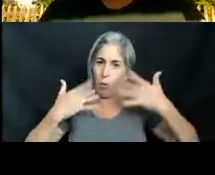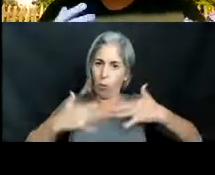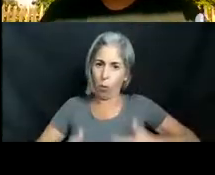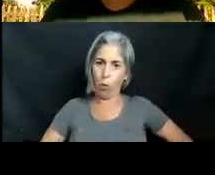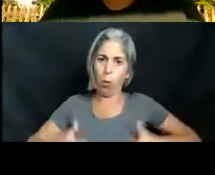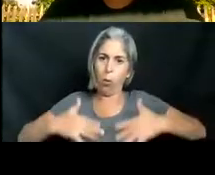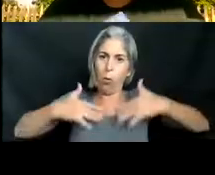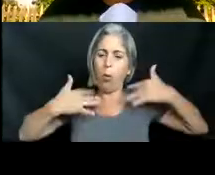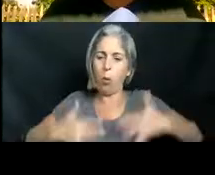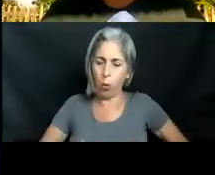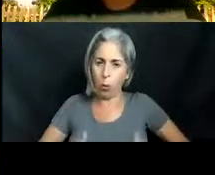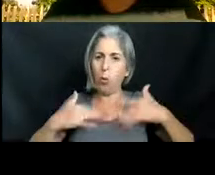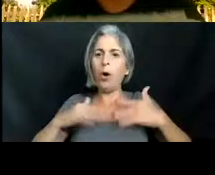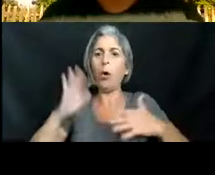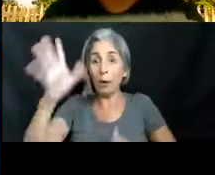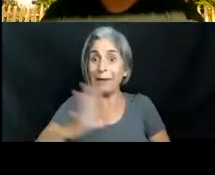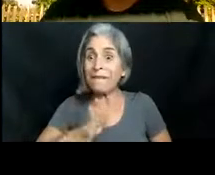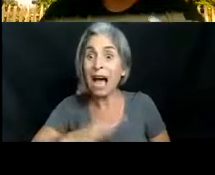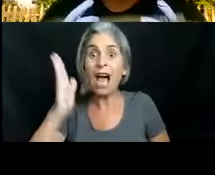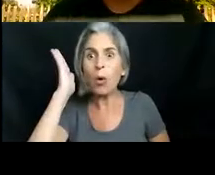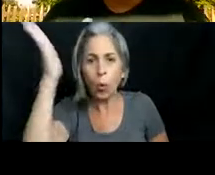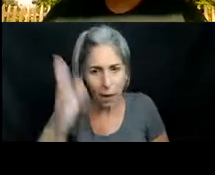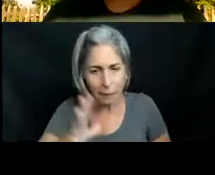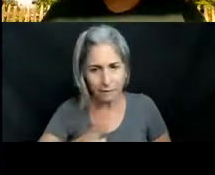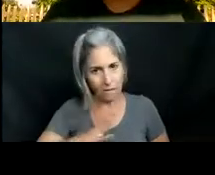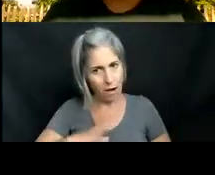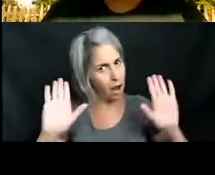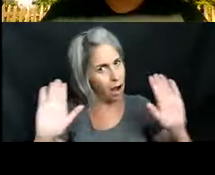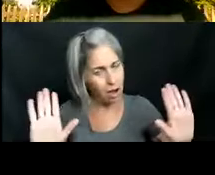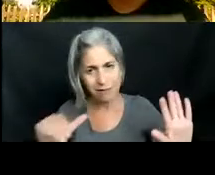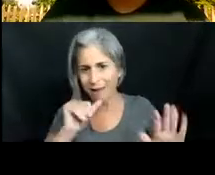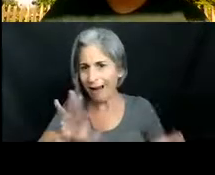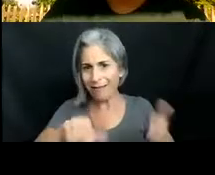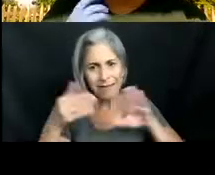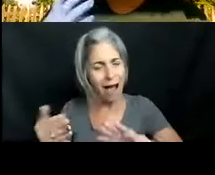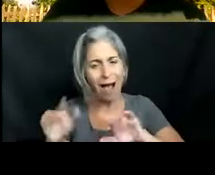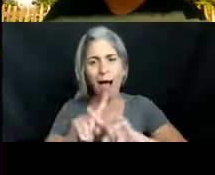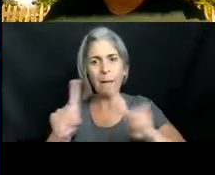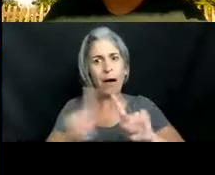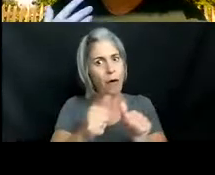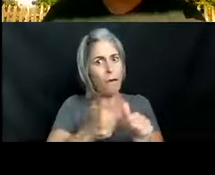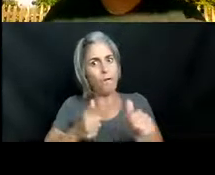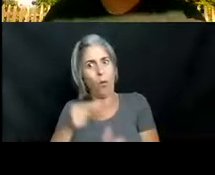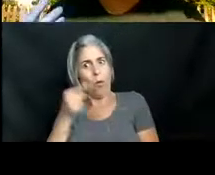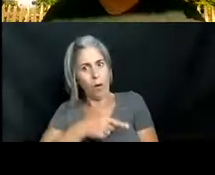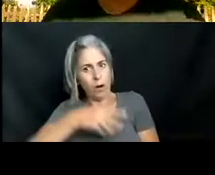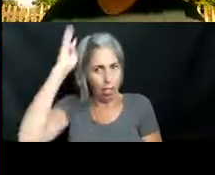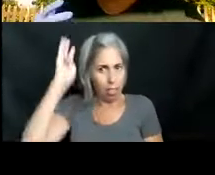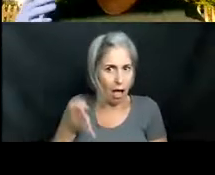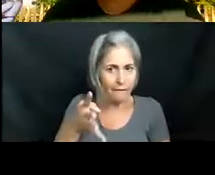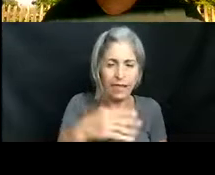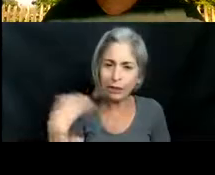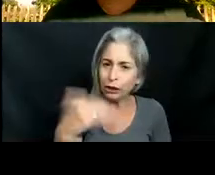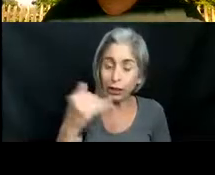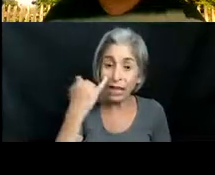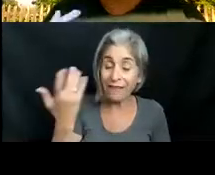fine, but apparently it is extremely painful, so avoid it at all costs. If you do get stung, if you happen to be on the